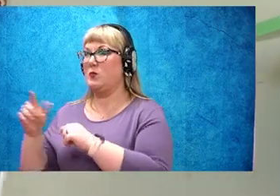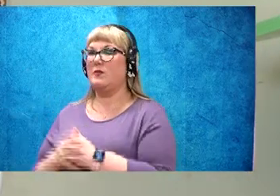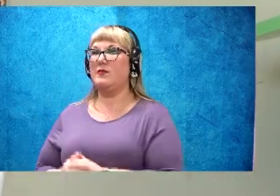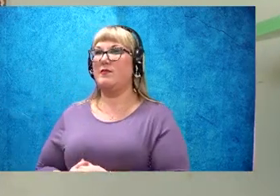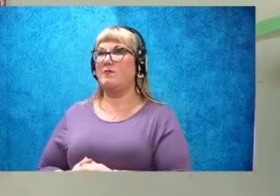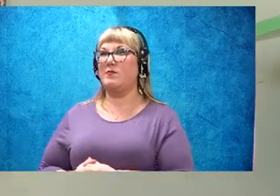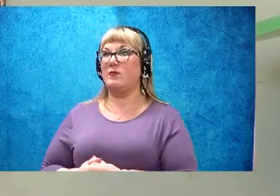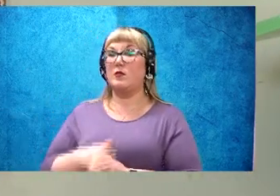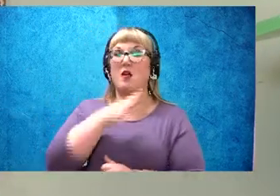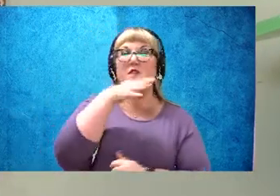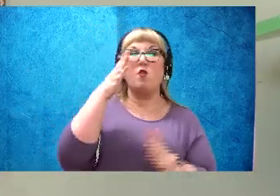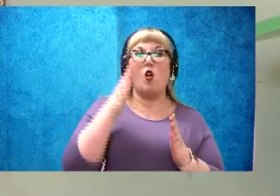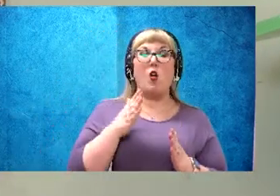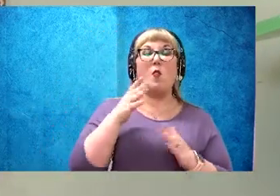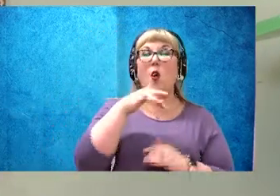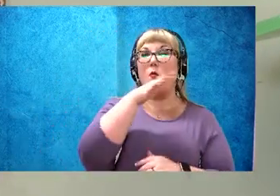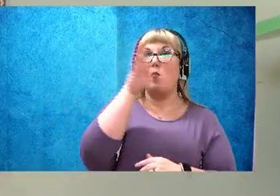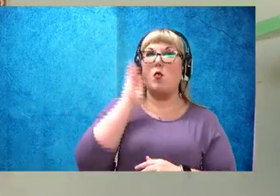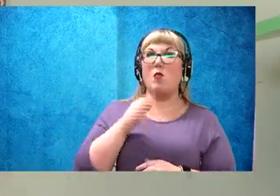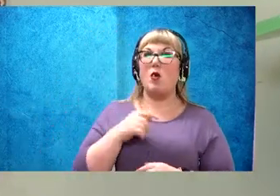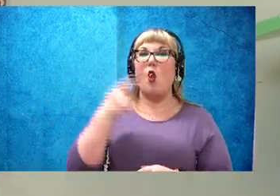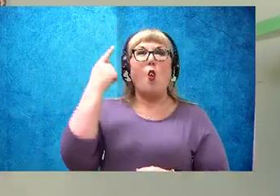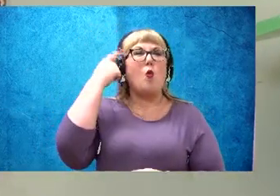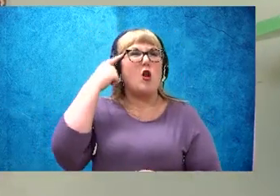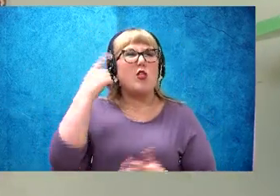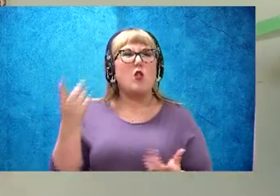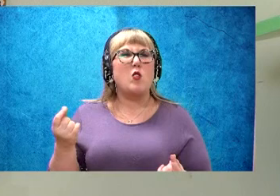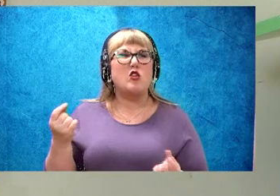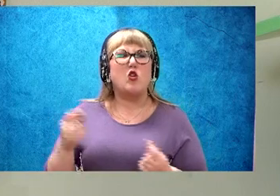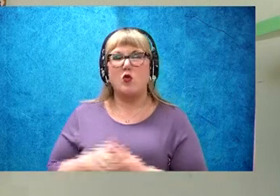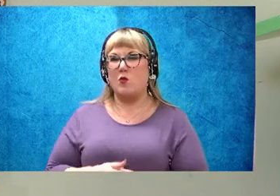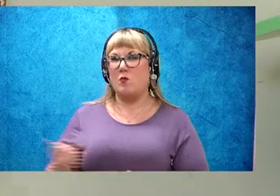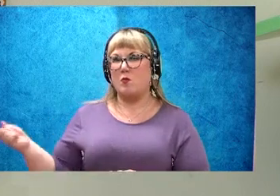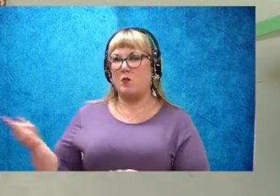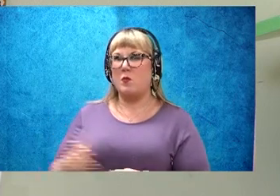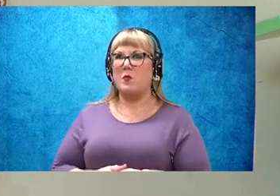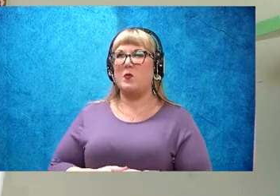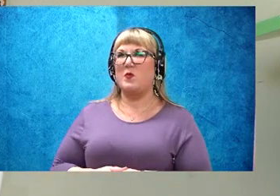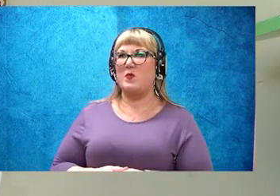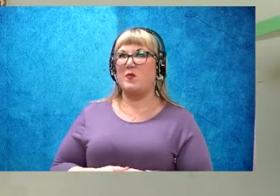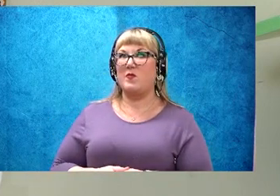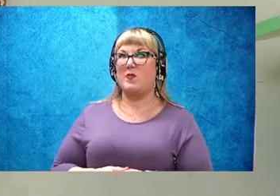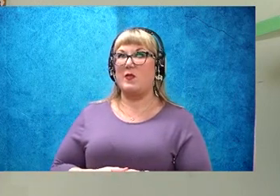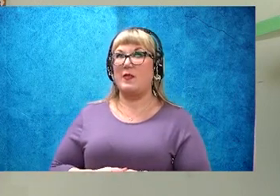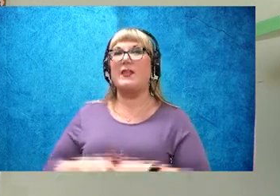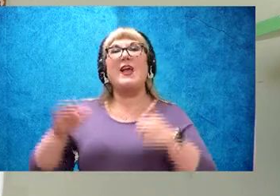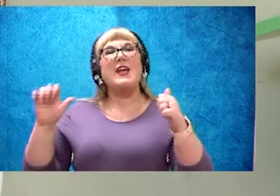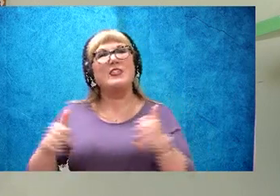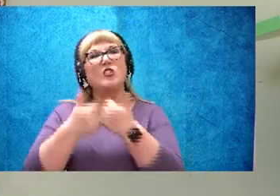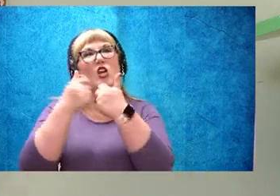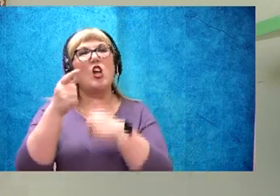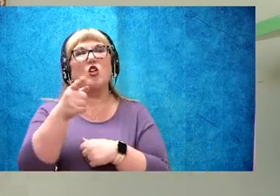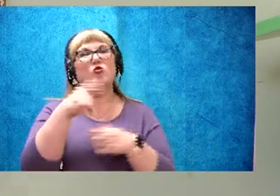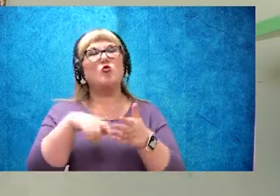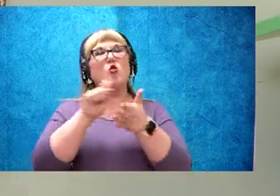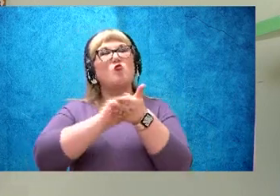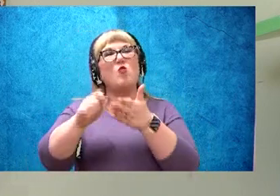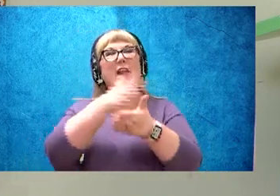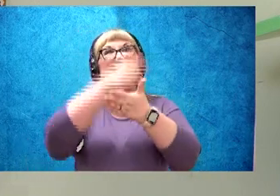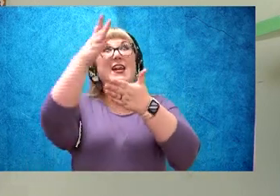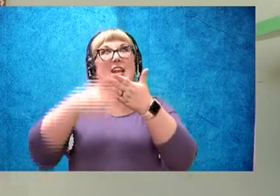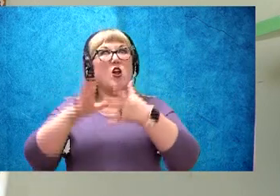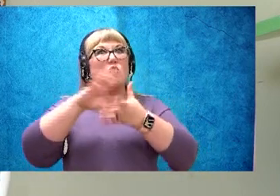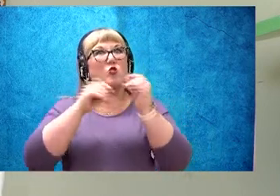Look at Farmer Brown. What do you think Farmer Brown would do when he gets home? I challenge you to write an ending to the story.